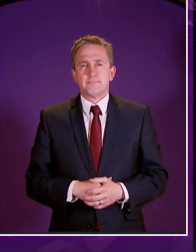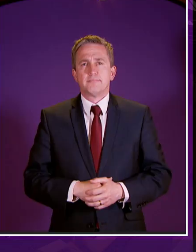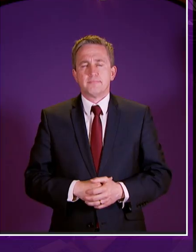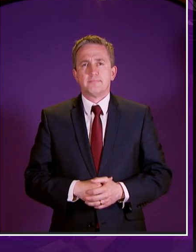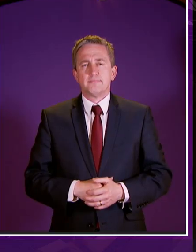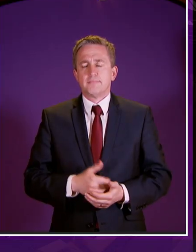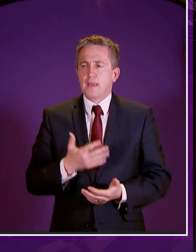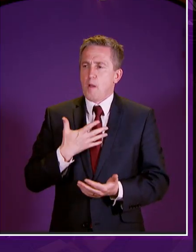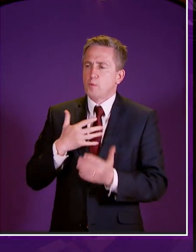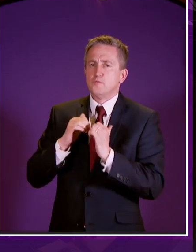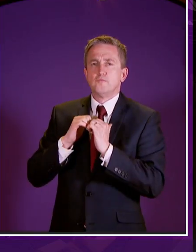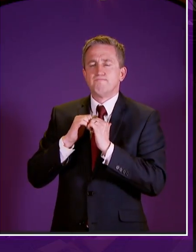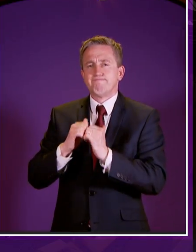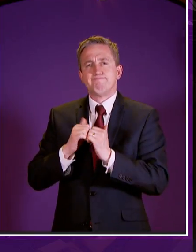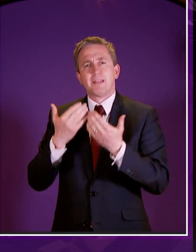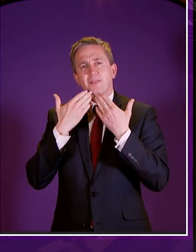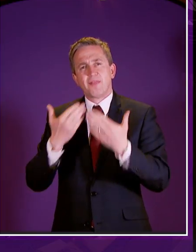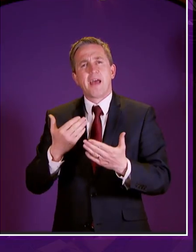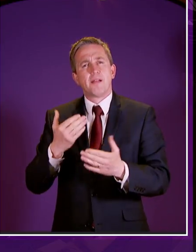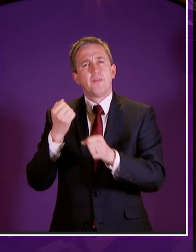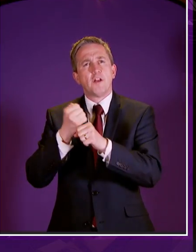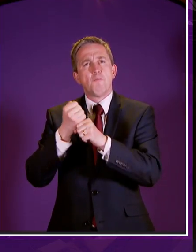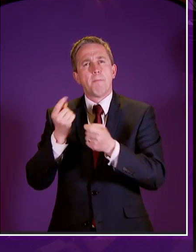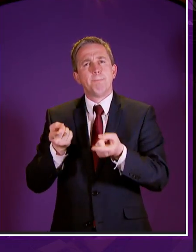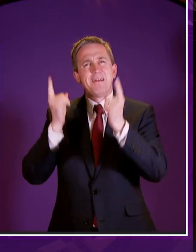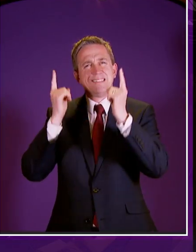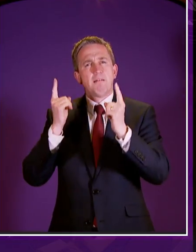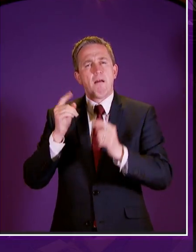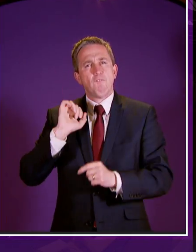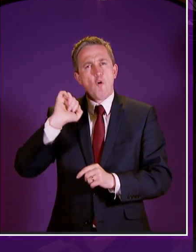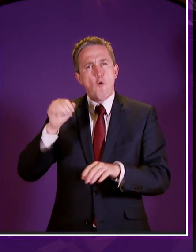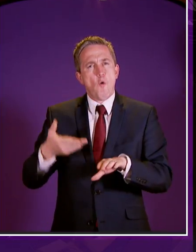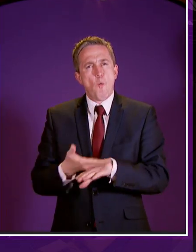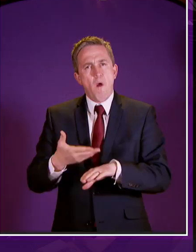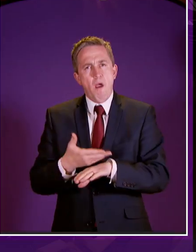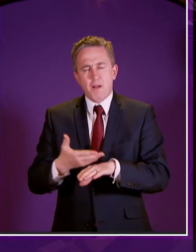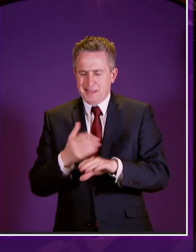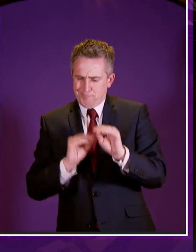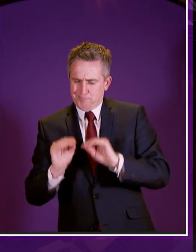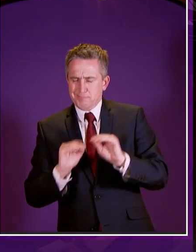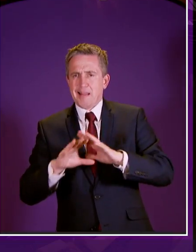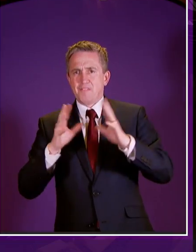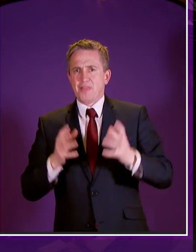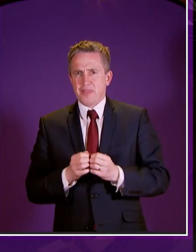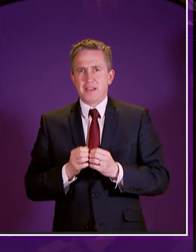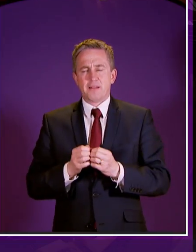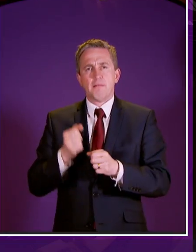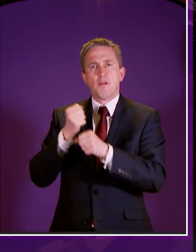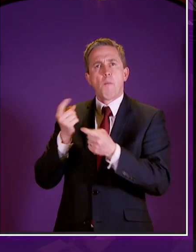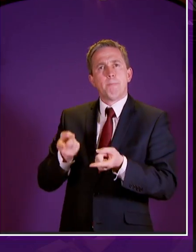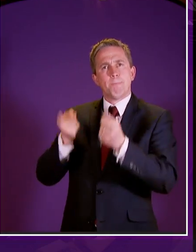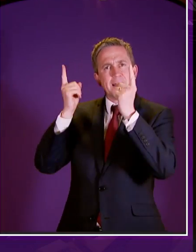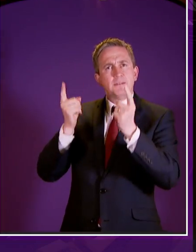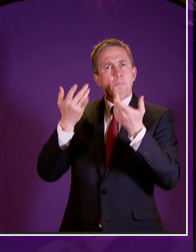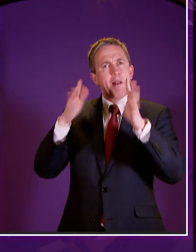thank the minister for all the work that she and her team behind the scenes have put in and she has been open